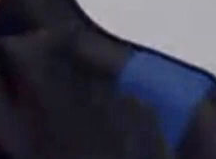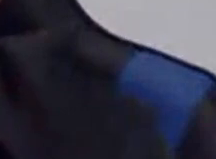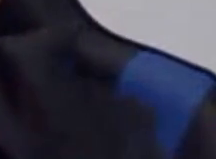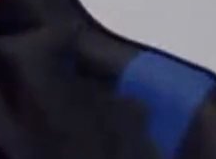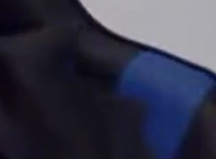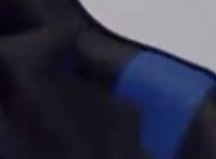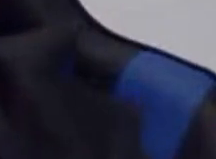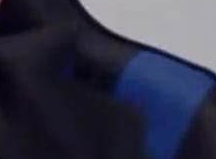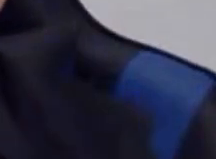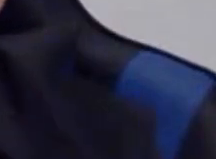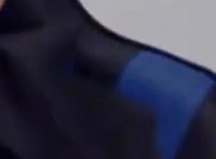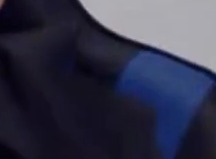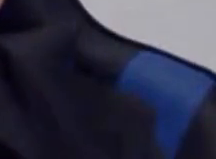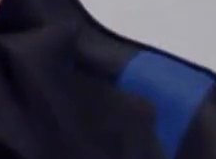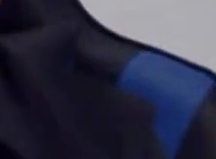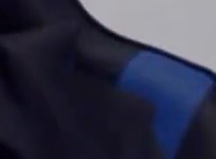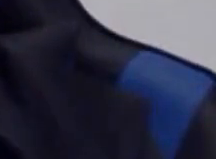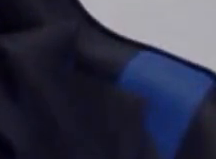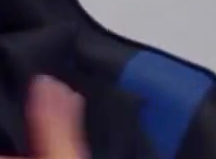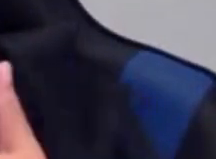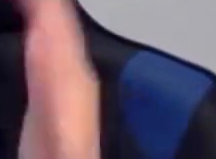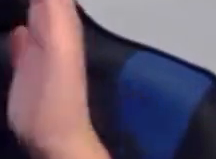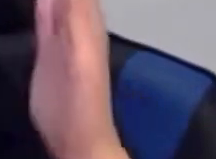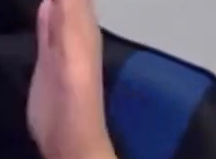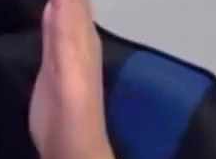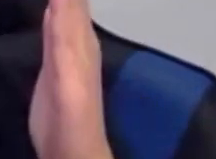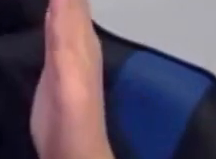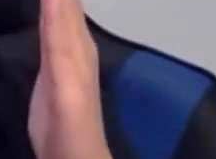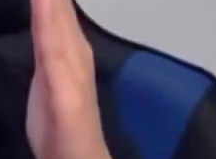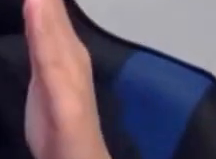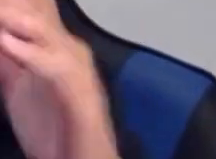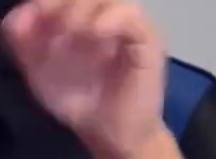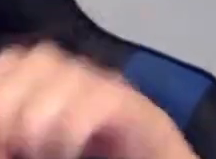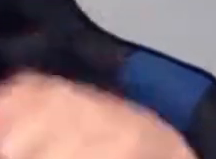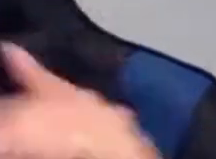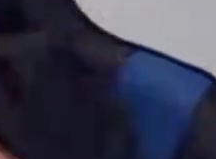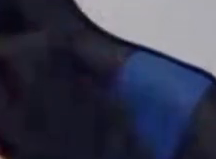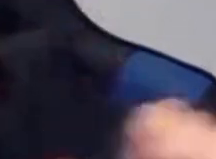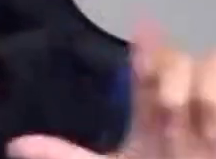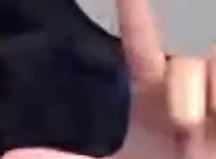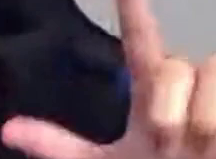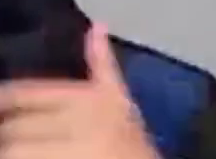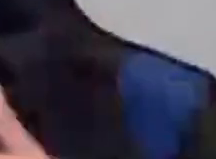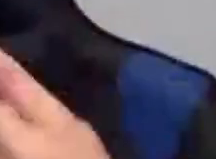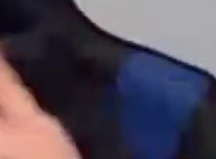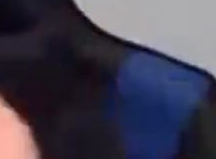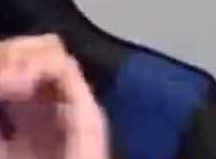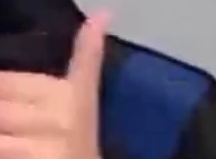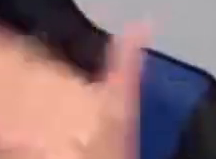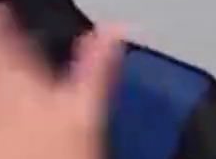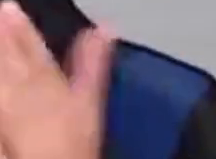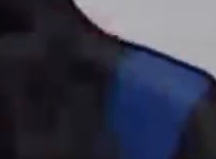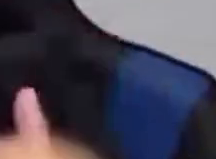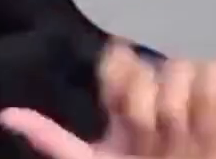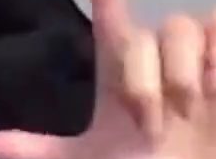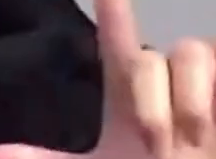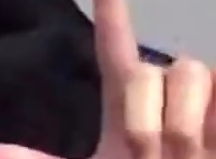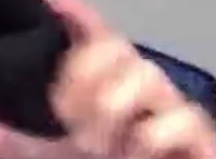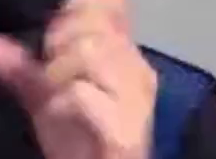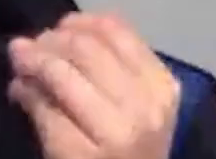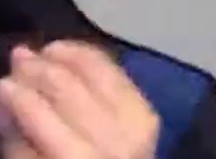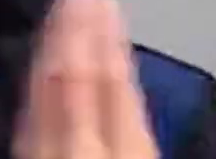you know, test out this main thing, sharing my screen. So this is another hurdle of our technical